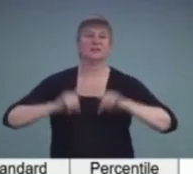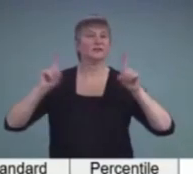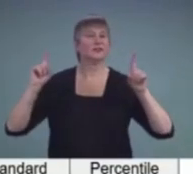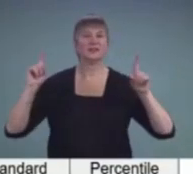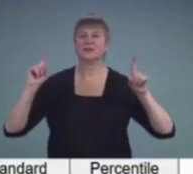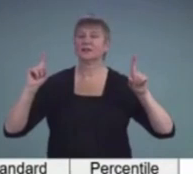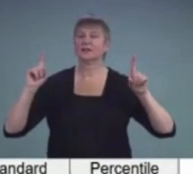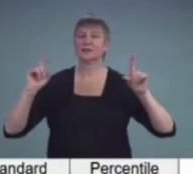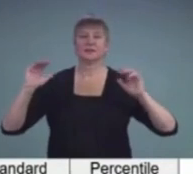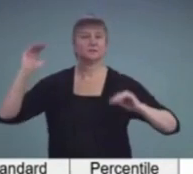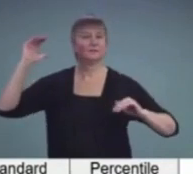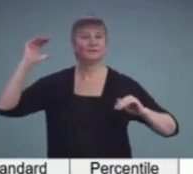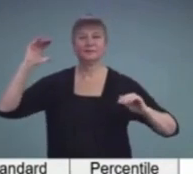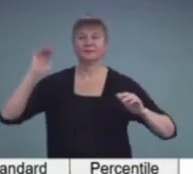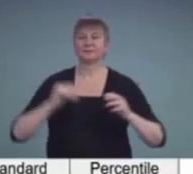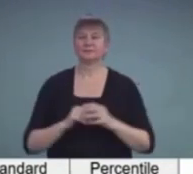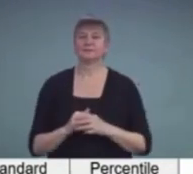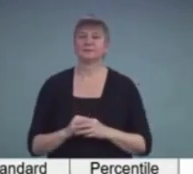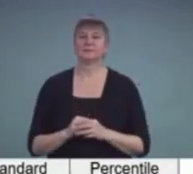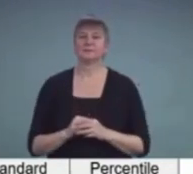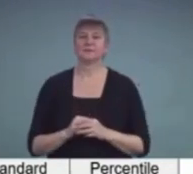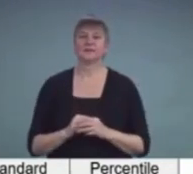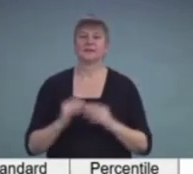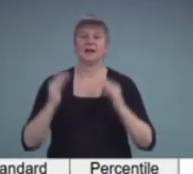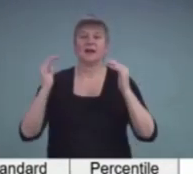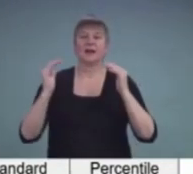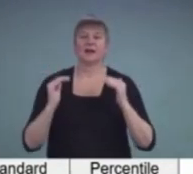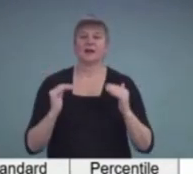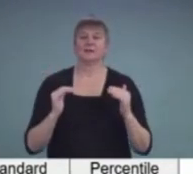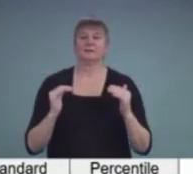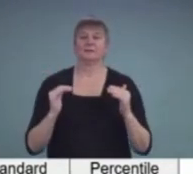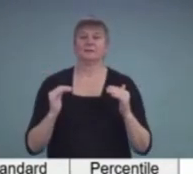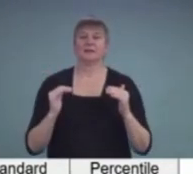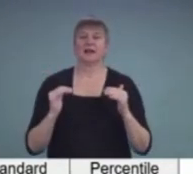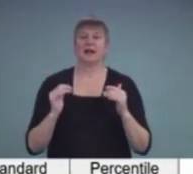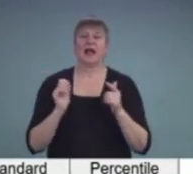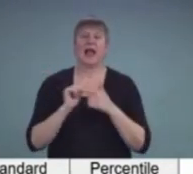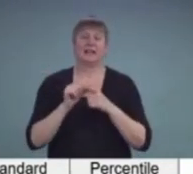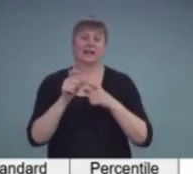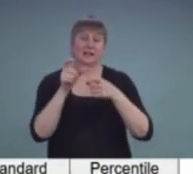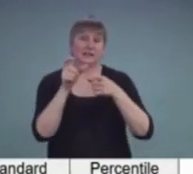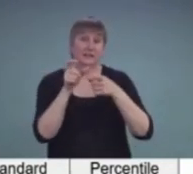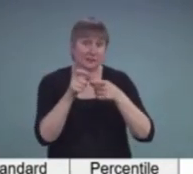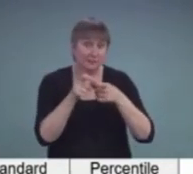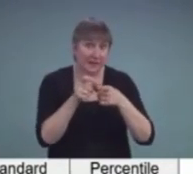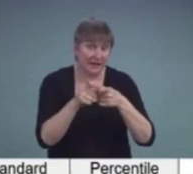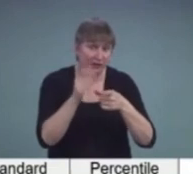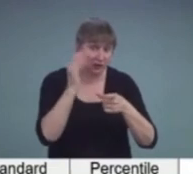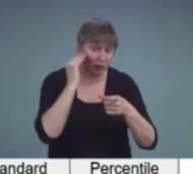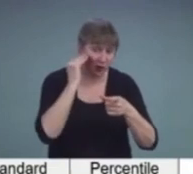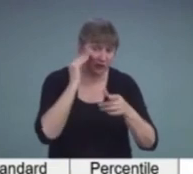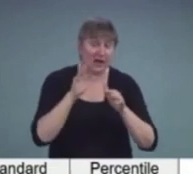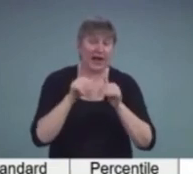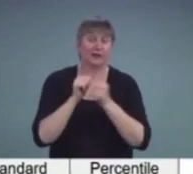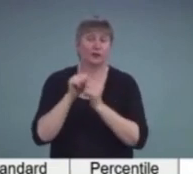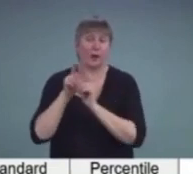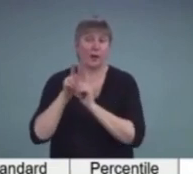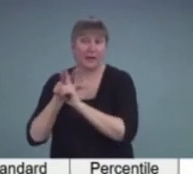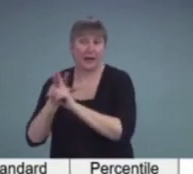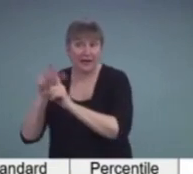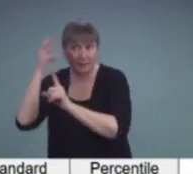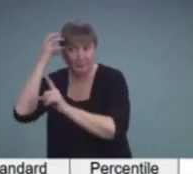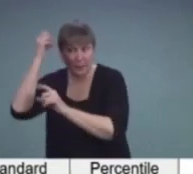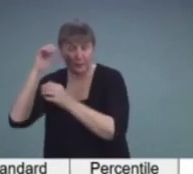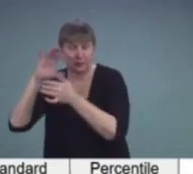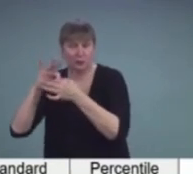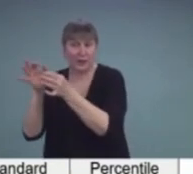And also the difference between semantic knowledge and the ability to apply memory to language tasks.